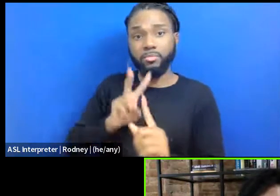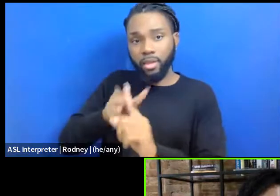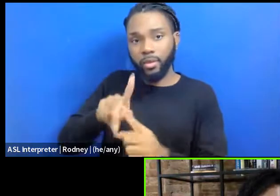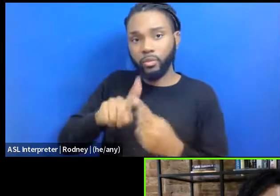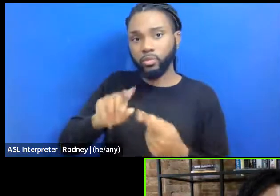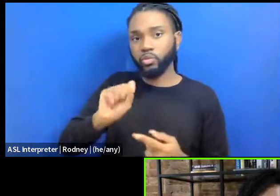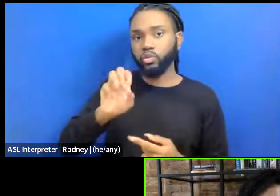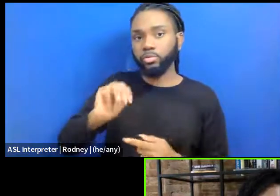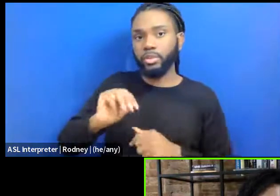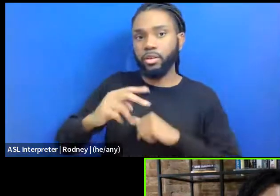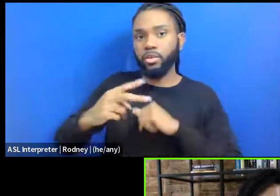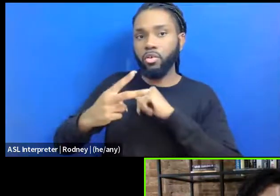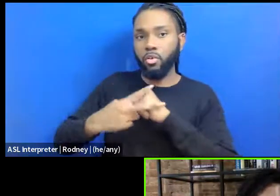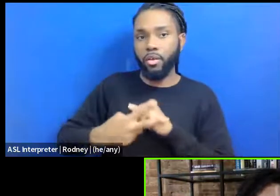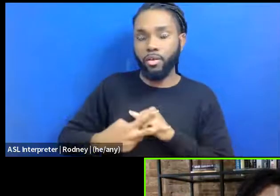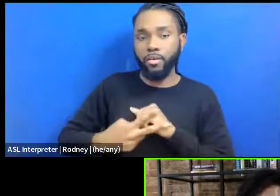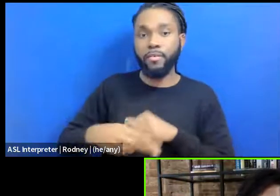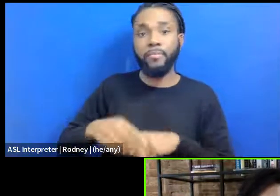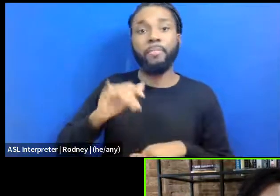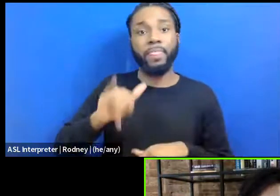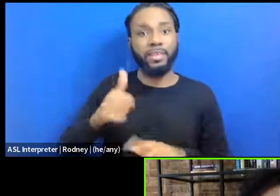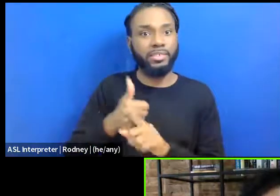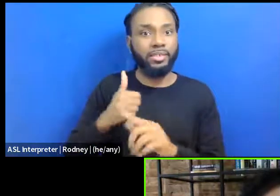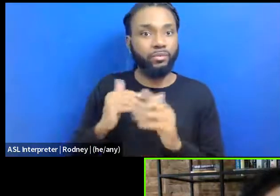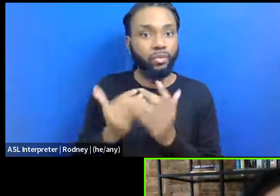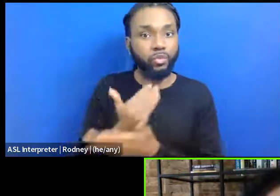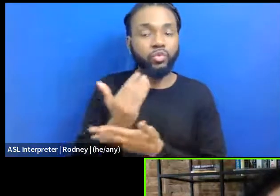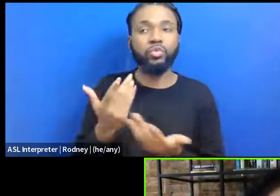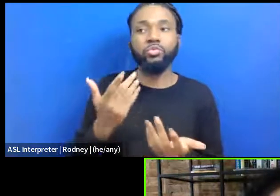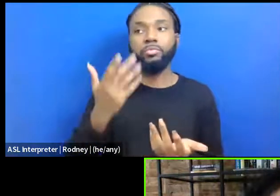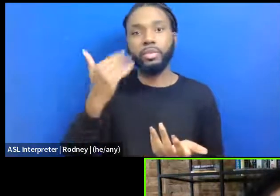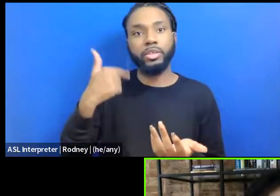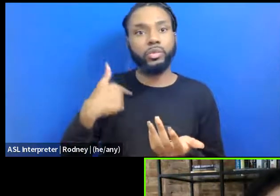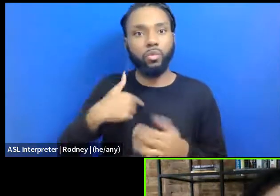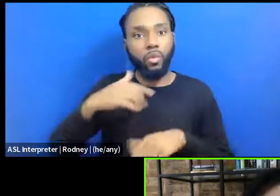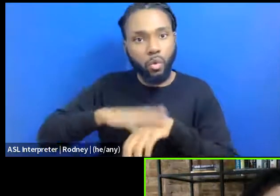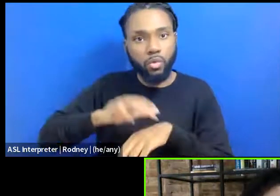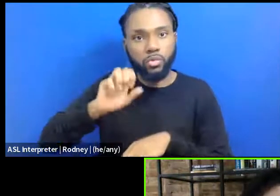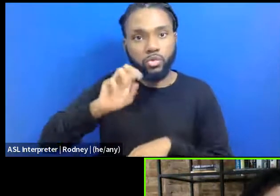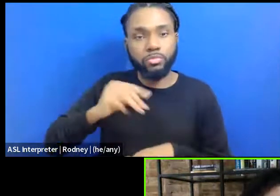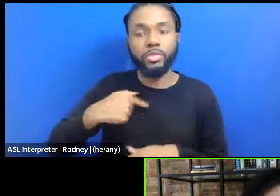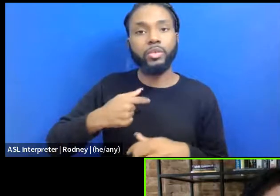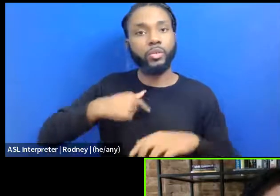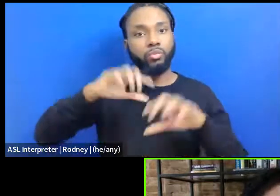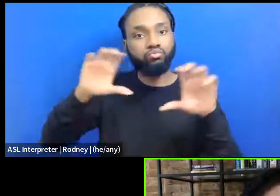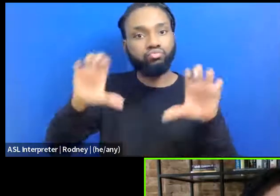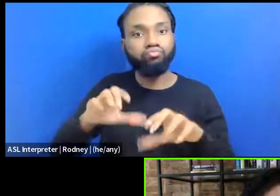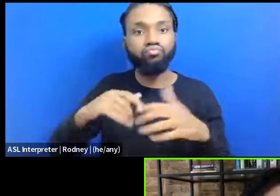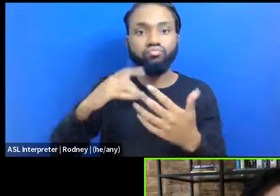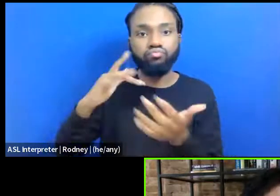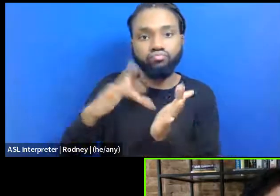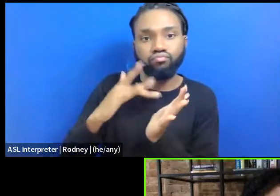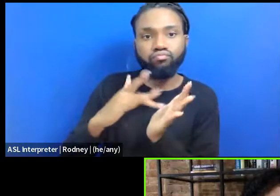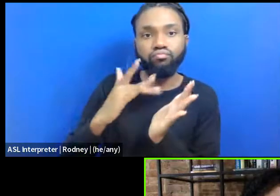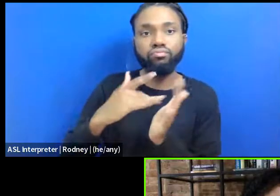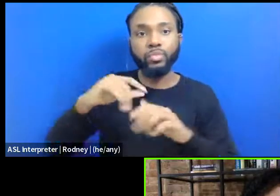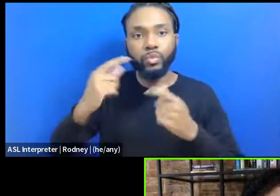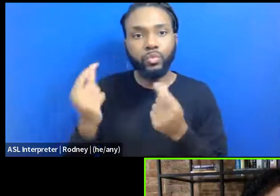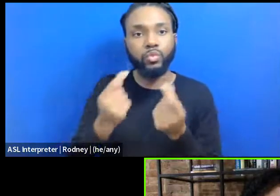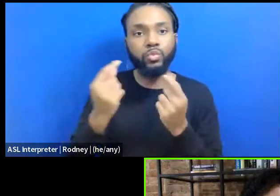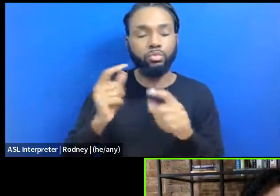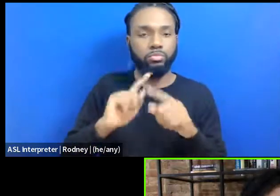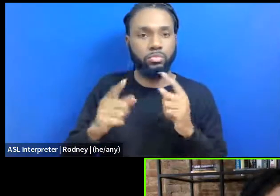media archiving, which is, you know, new. Like we're on social media, like we're doing it, we're active with it, but wanting